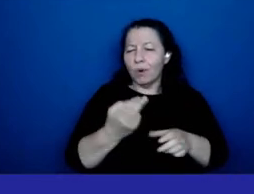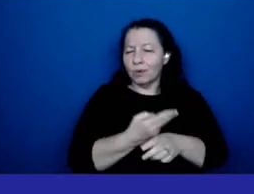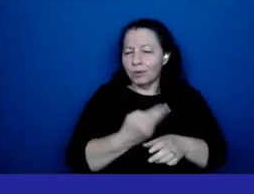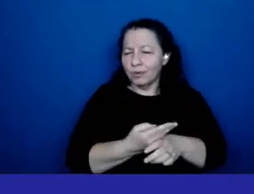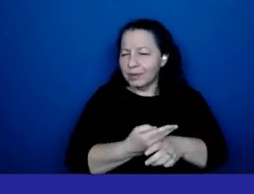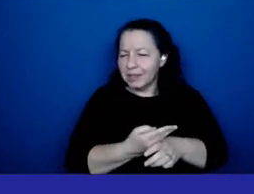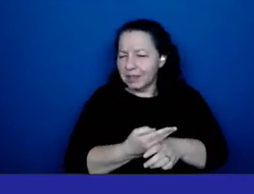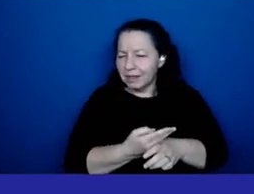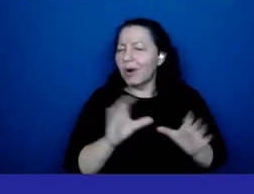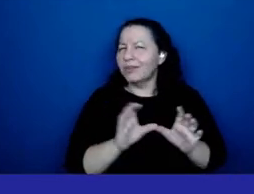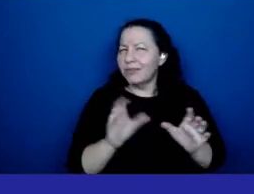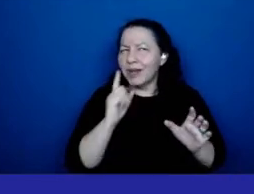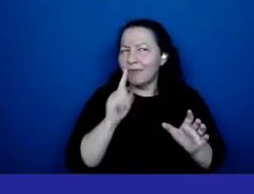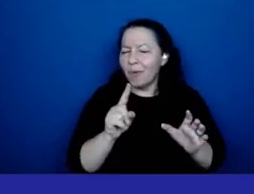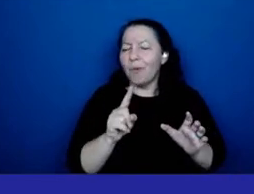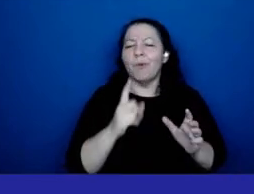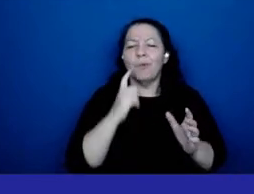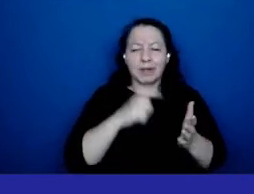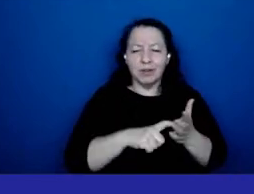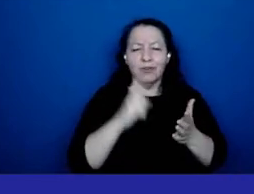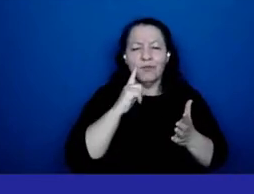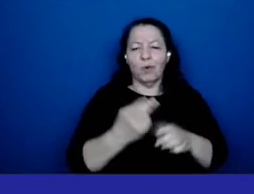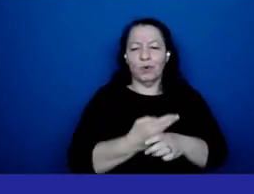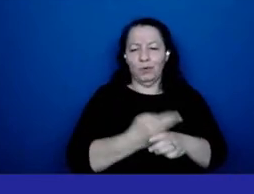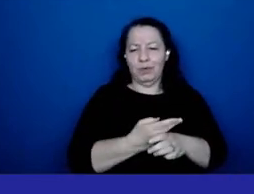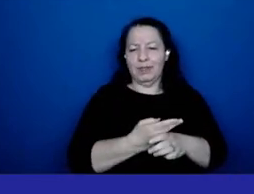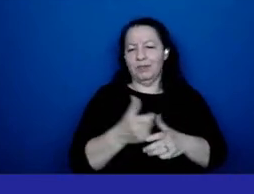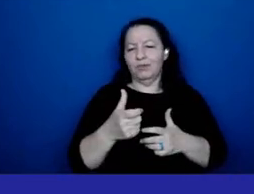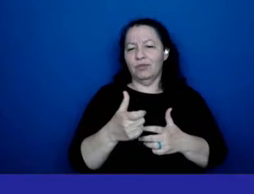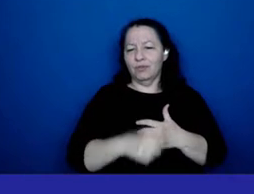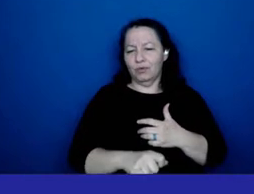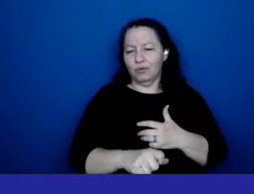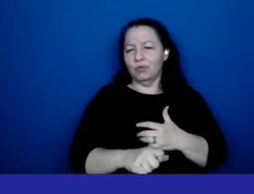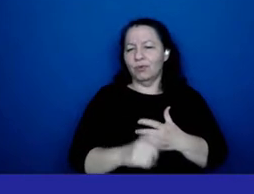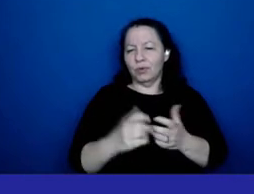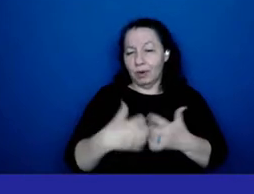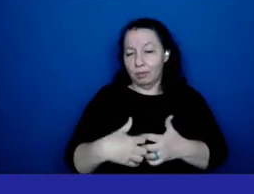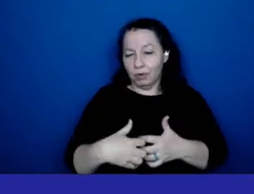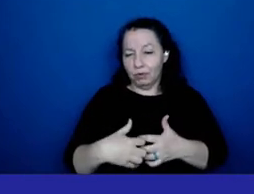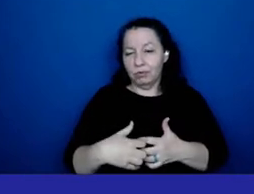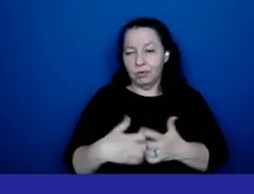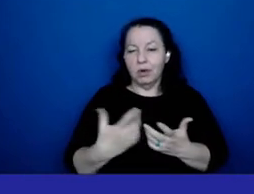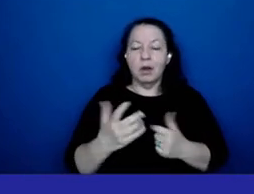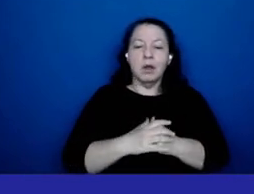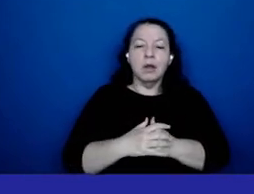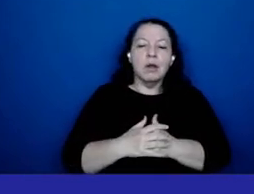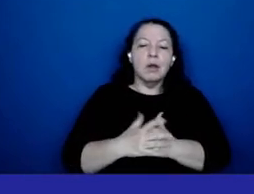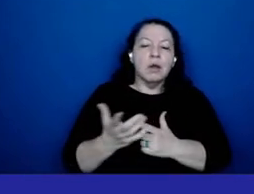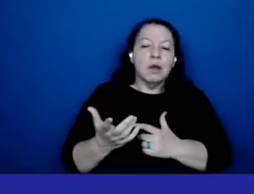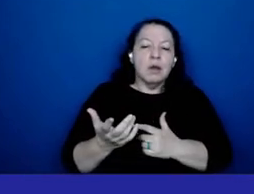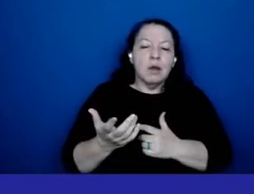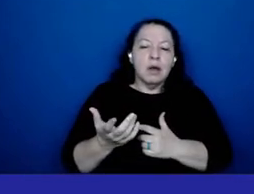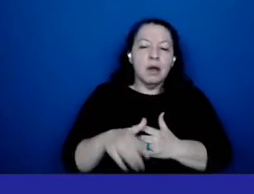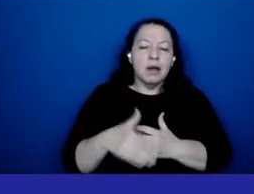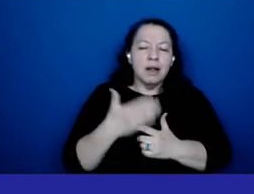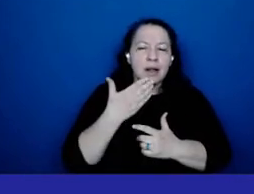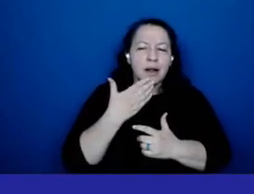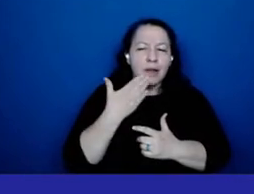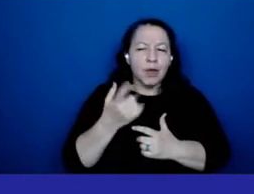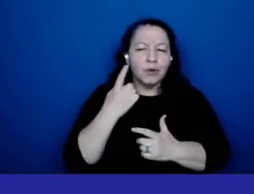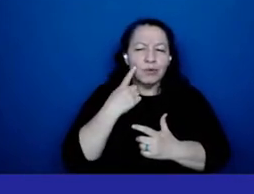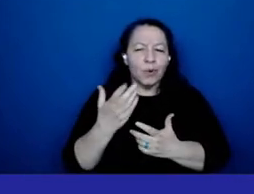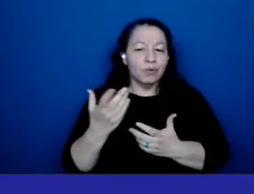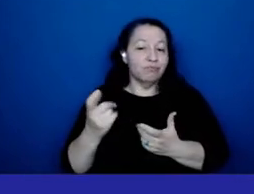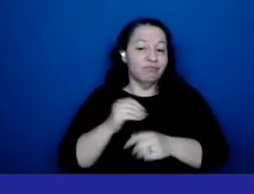hospital in queens has also been uh very busy and uh our thanks to generous funding from our